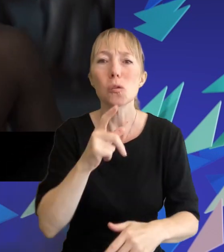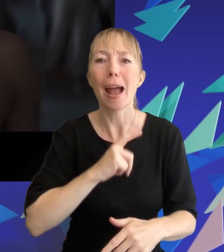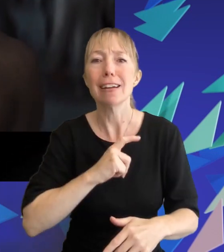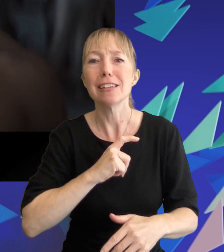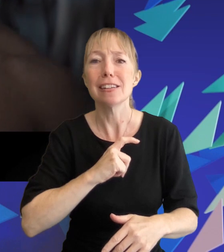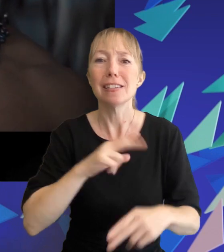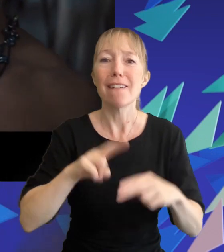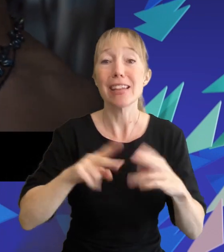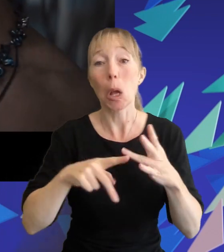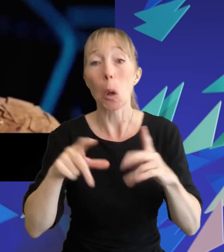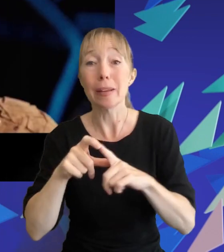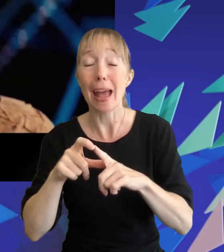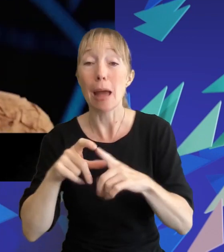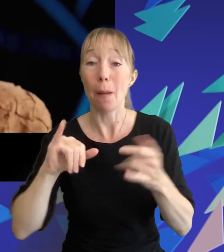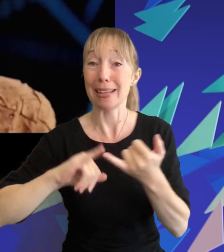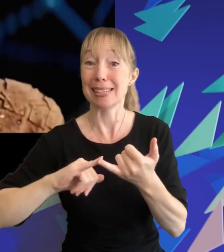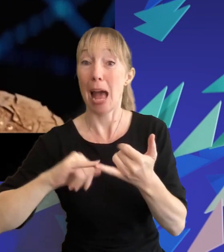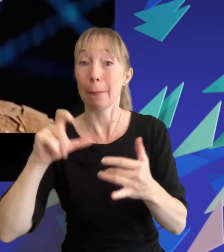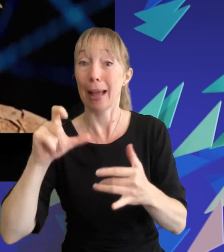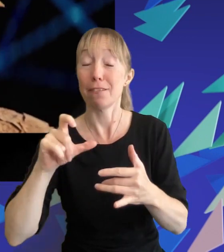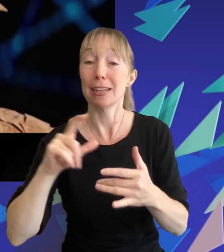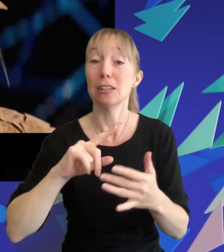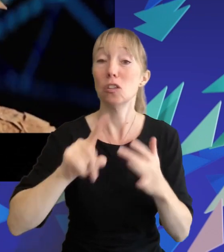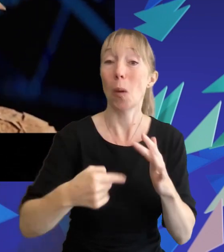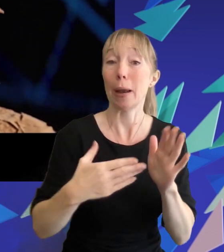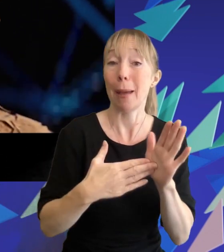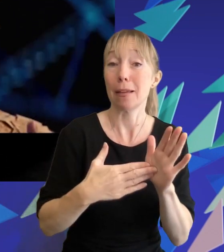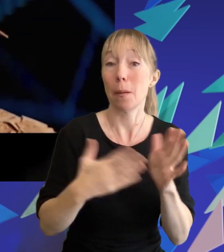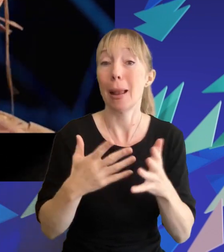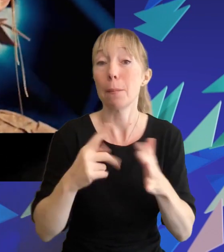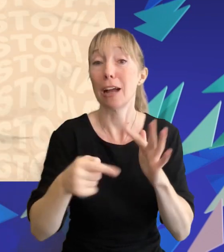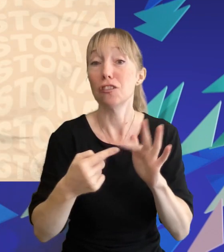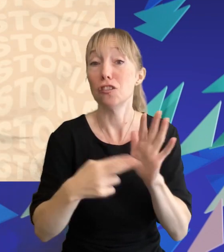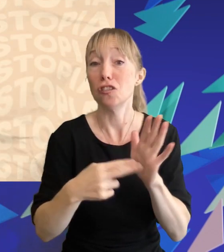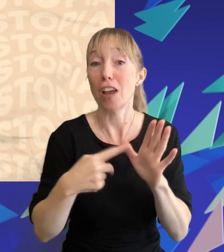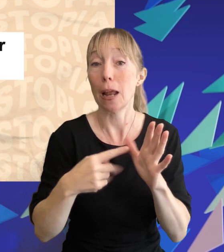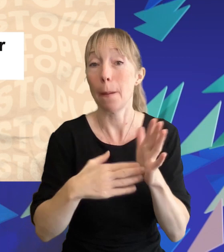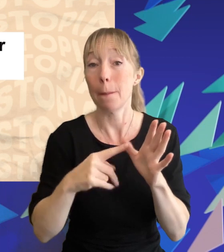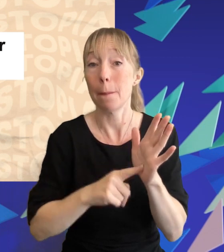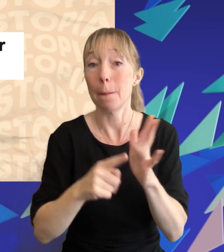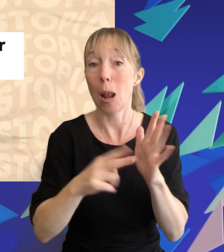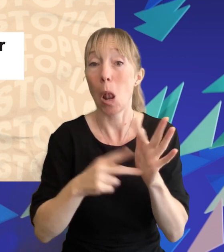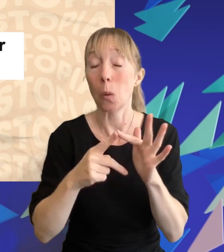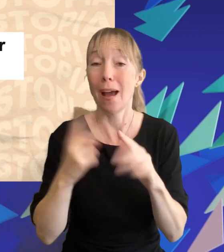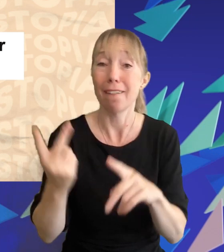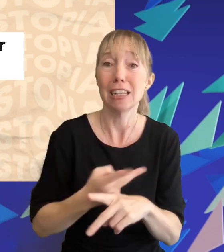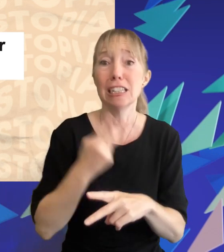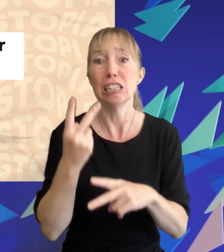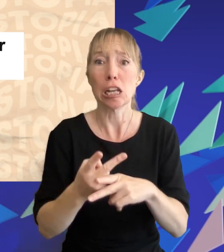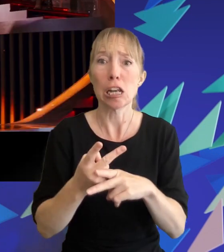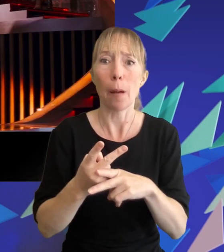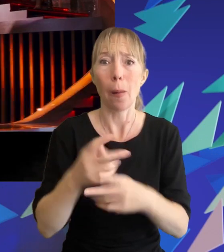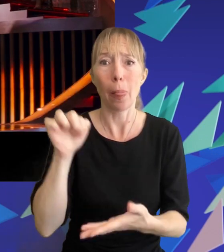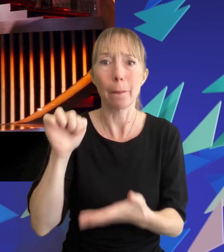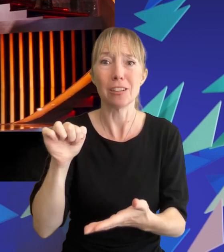played by sam kathlin and joanna mason played by jenna malone the film had almost doubled the budget of the first which was definitely on show